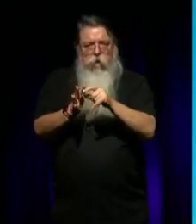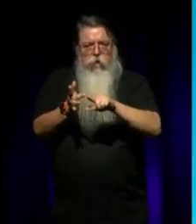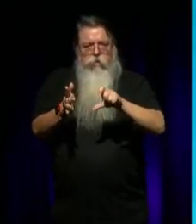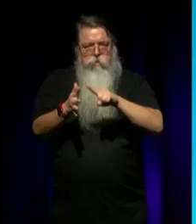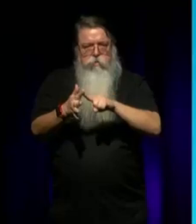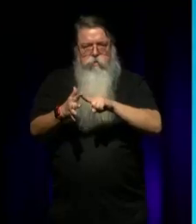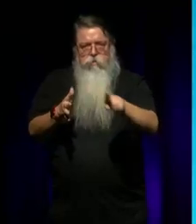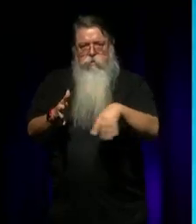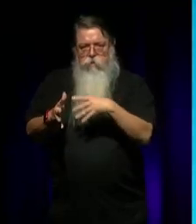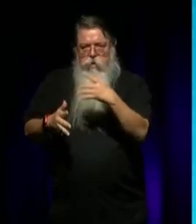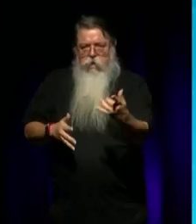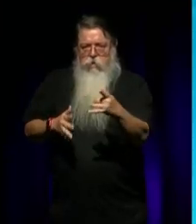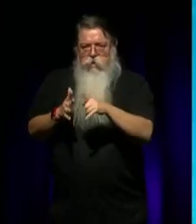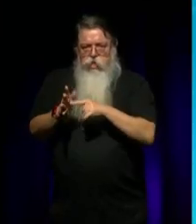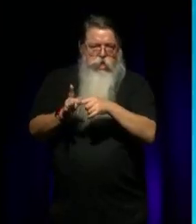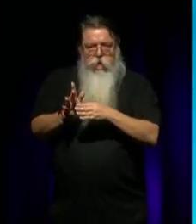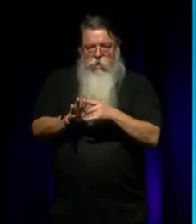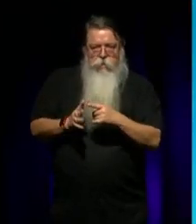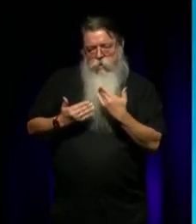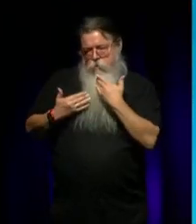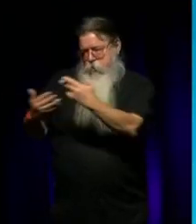Jamie Woodcock. Thank you.